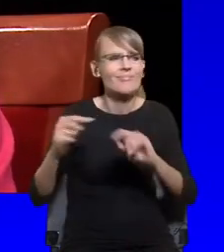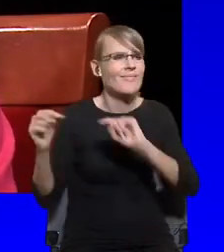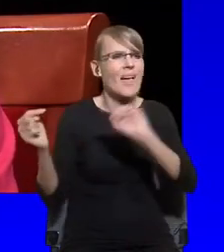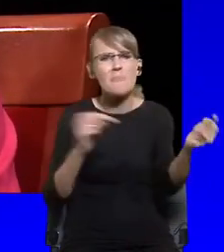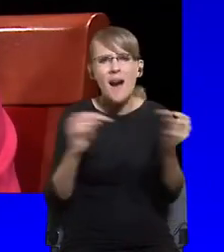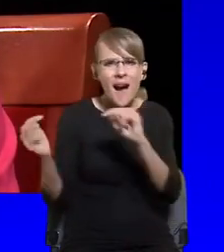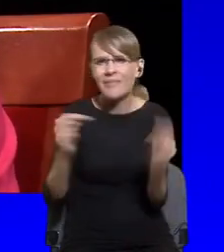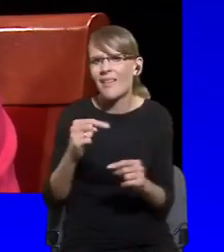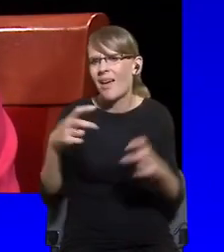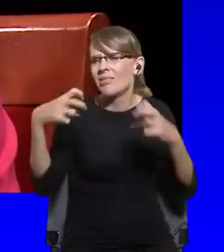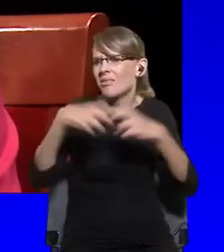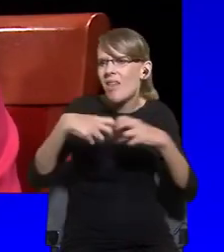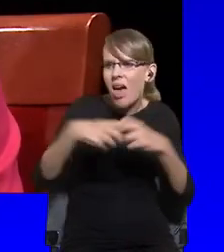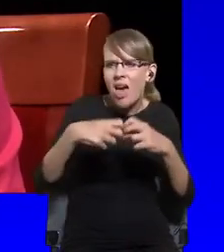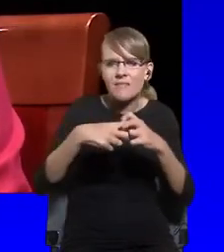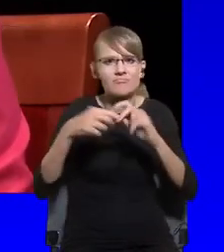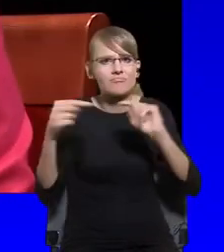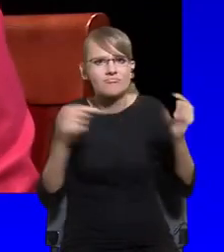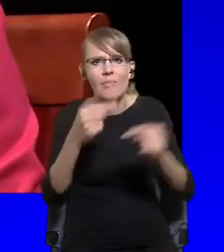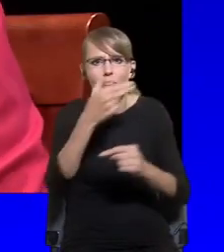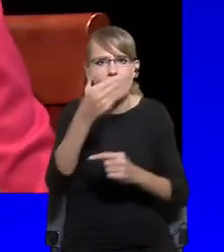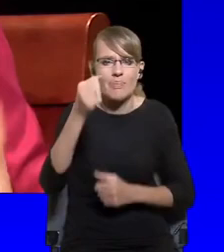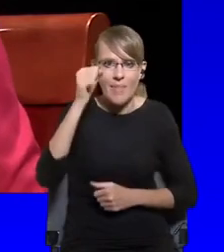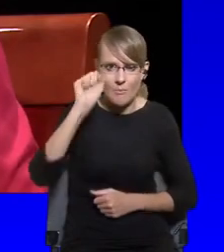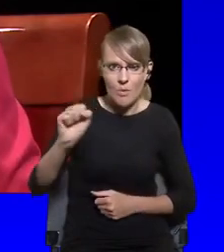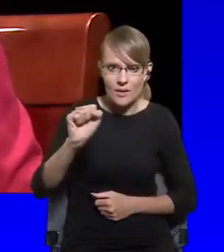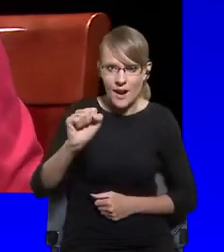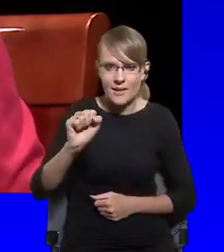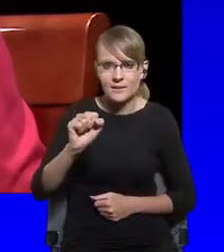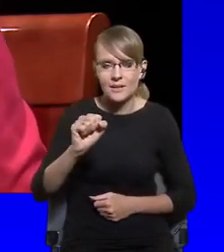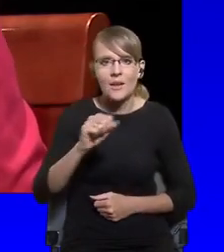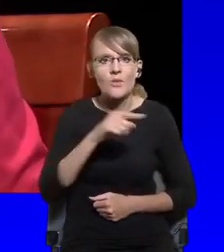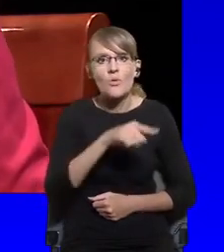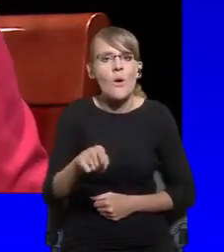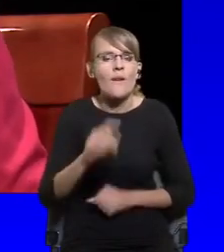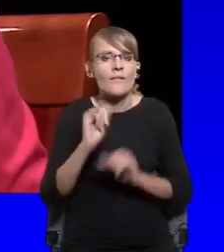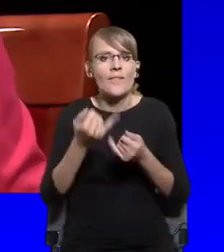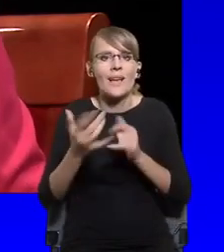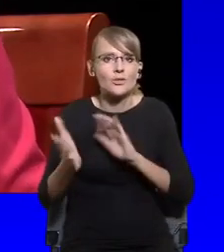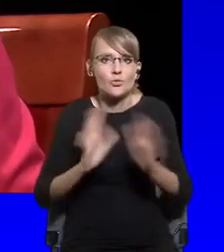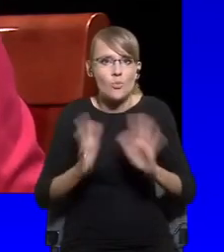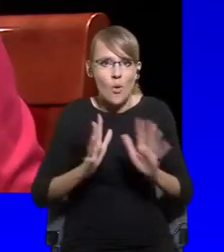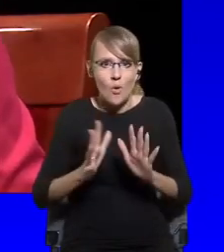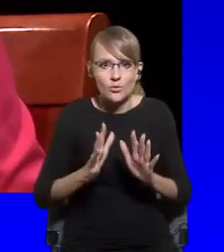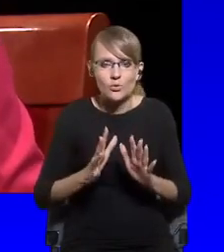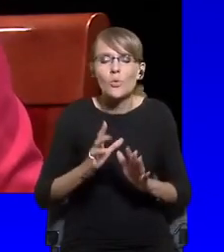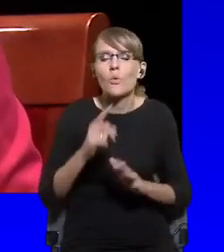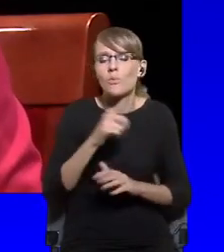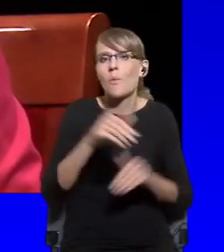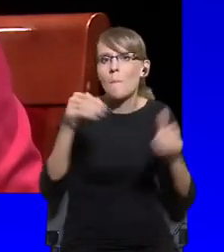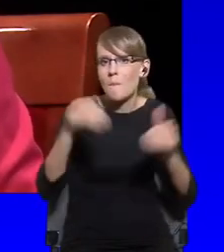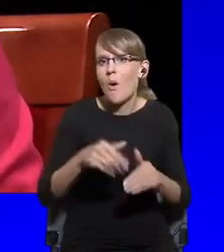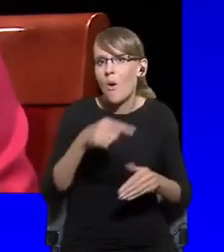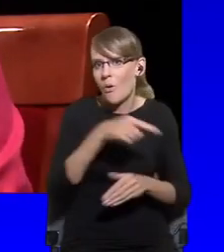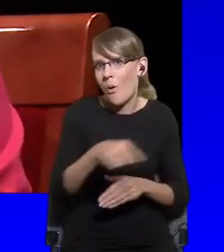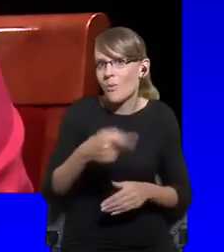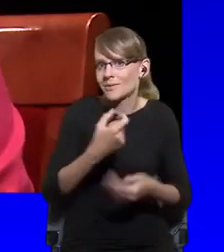democracy, can it actually be a replacement of a robust public square?